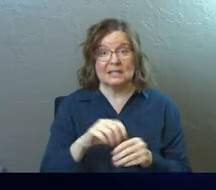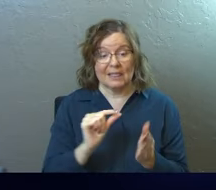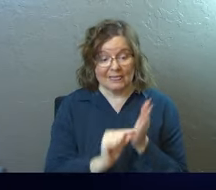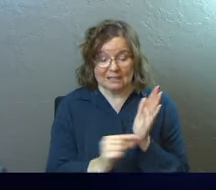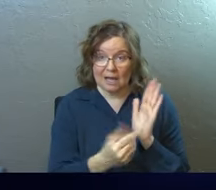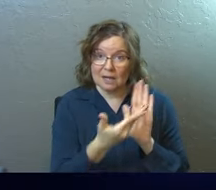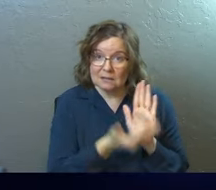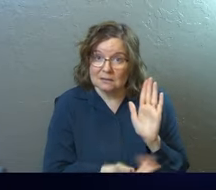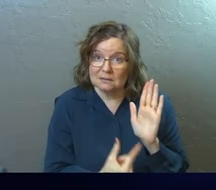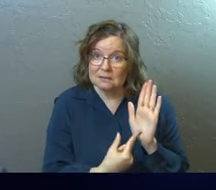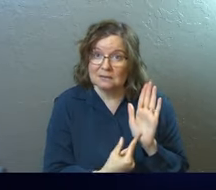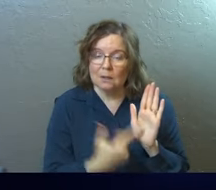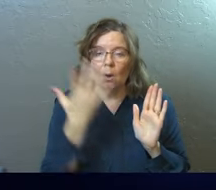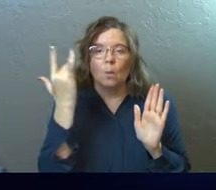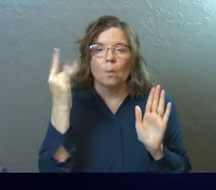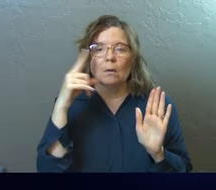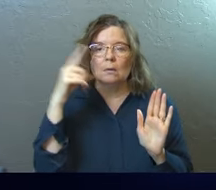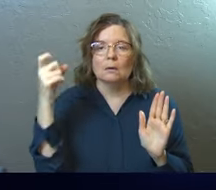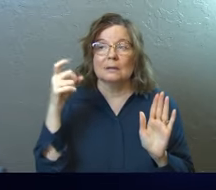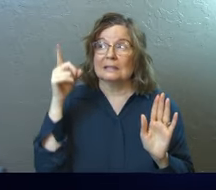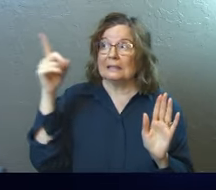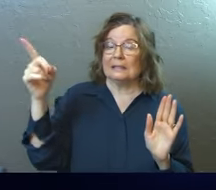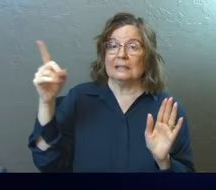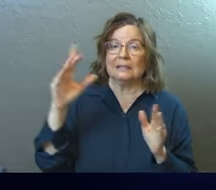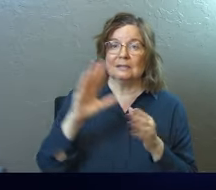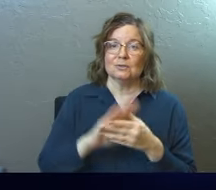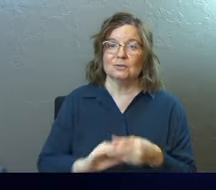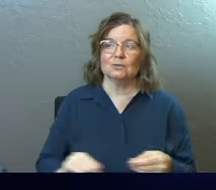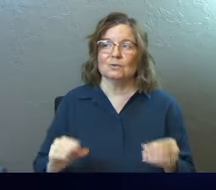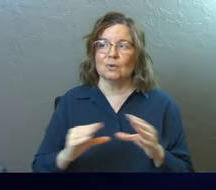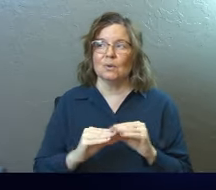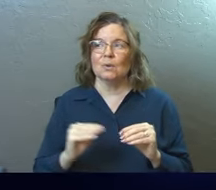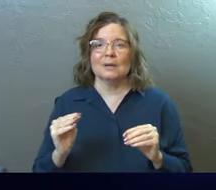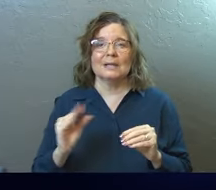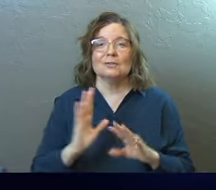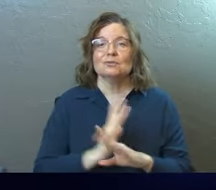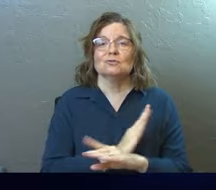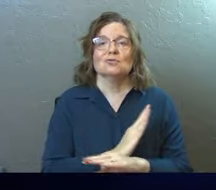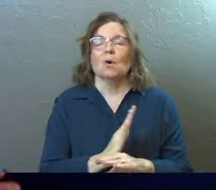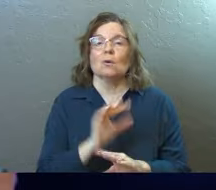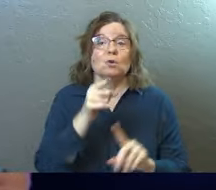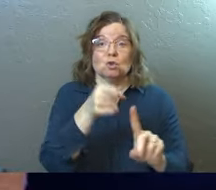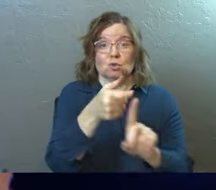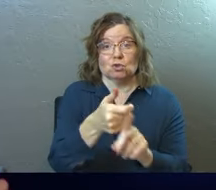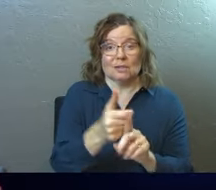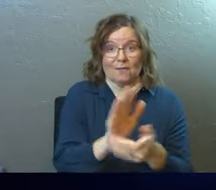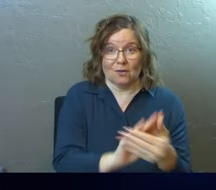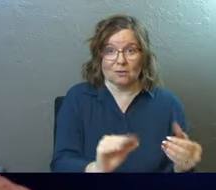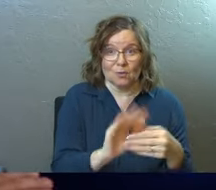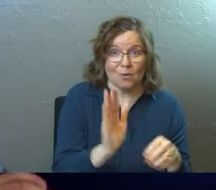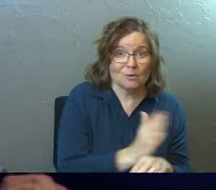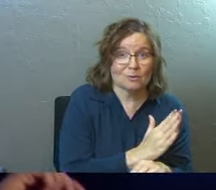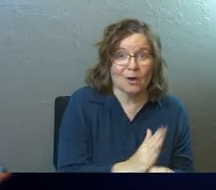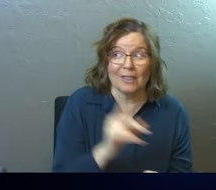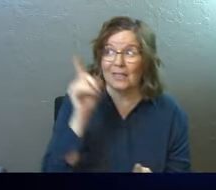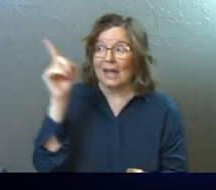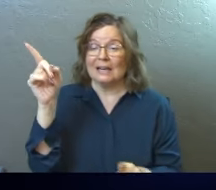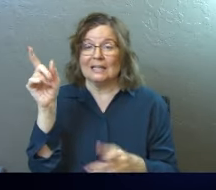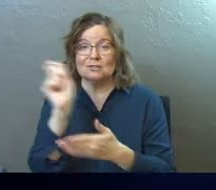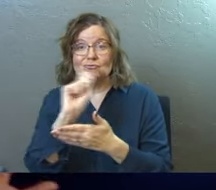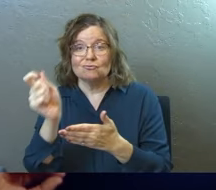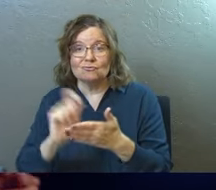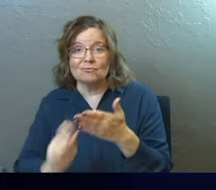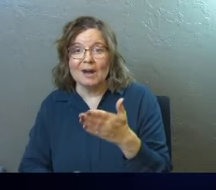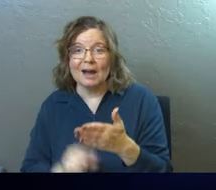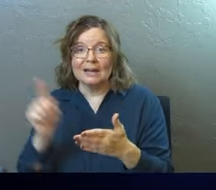the text. Why? Because he's a story. He's a song. Or you're a song. I'm sorry. That he's